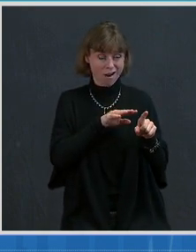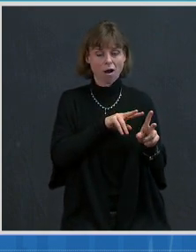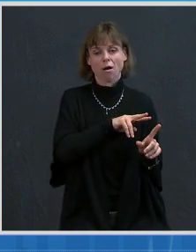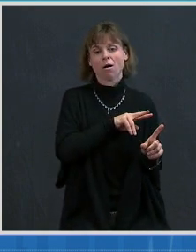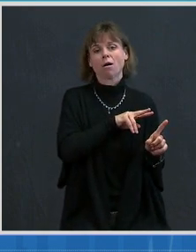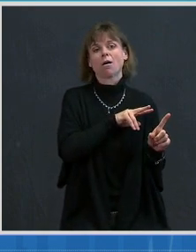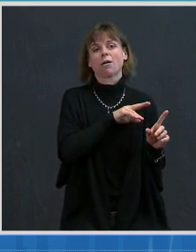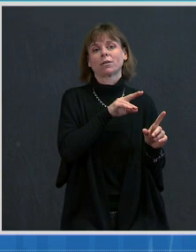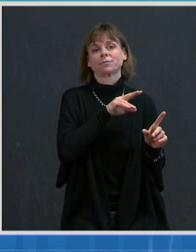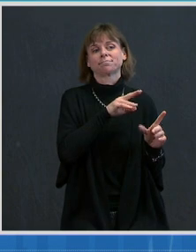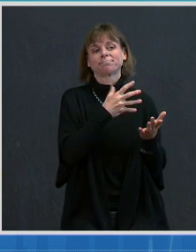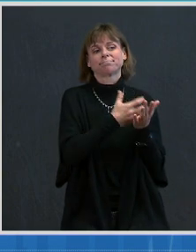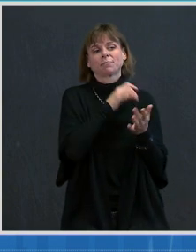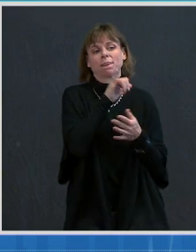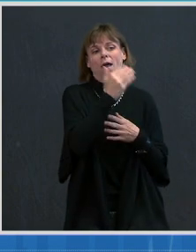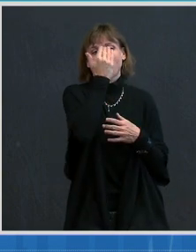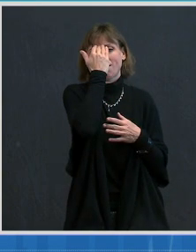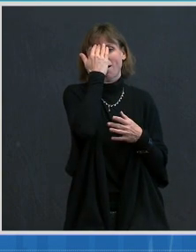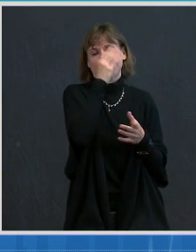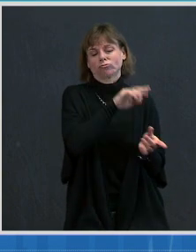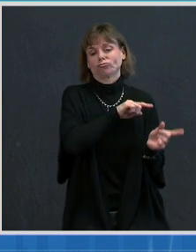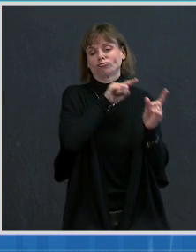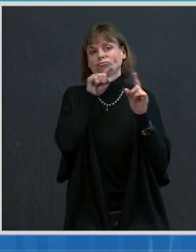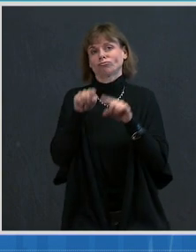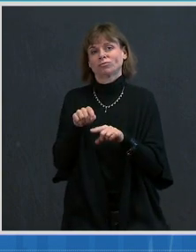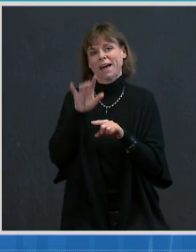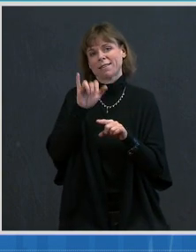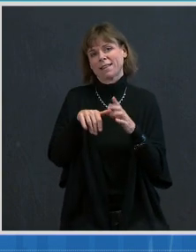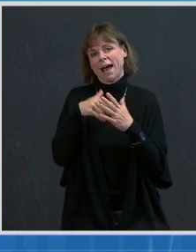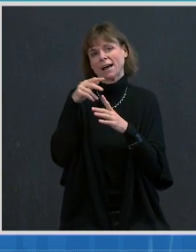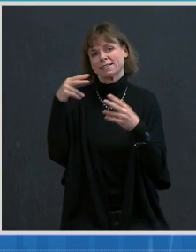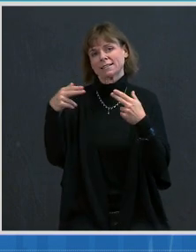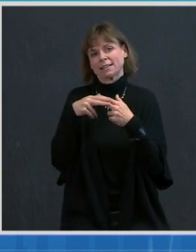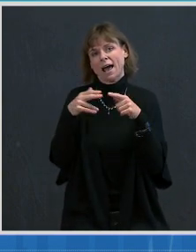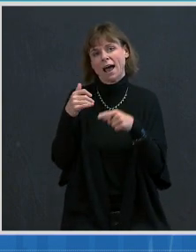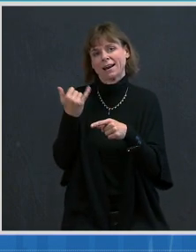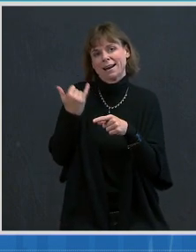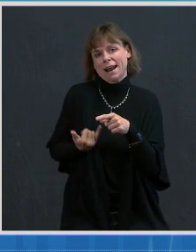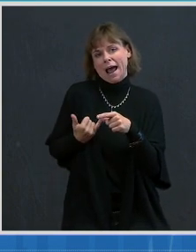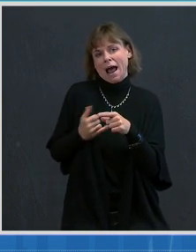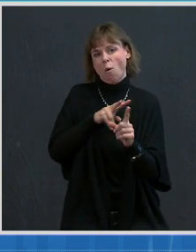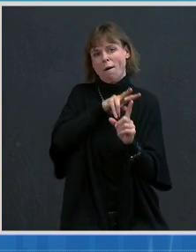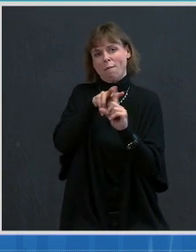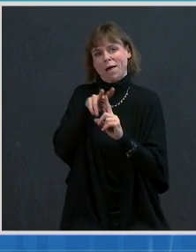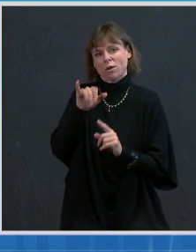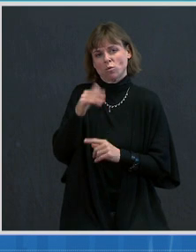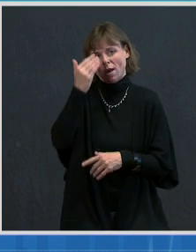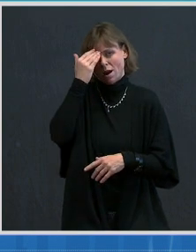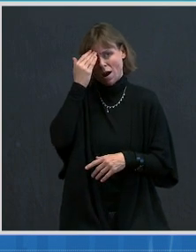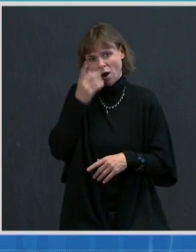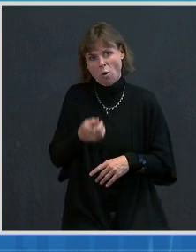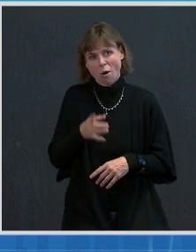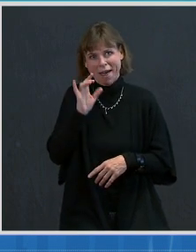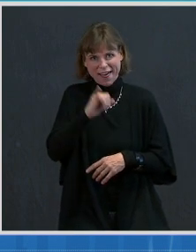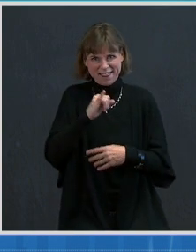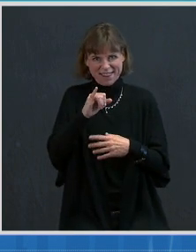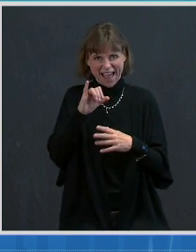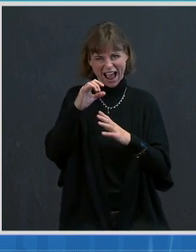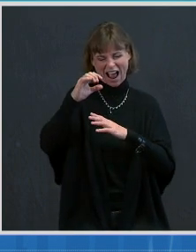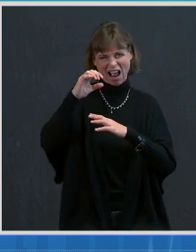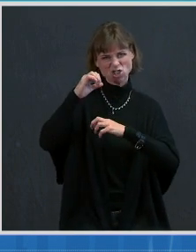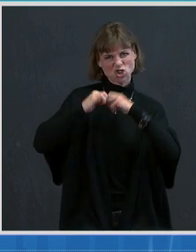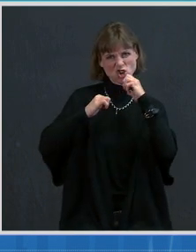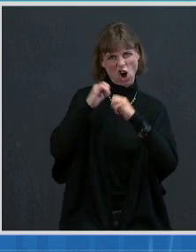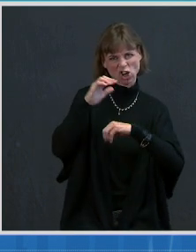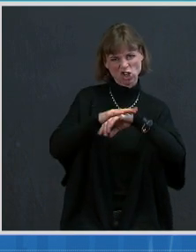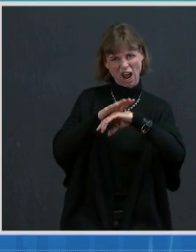what you see is what we're dealing with now. That squiggly structure on the right-hand part of the